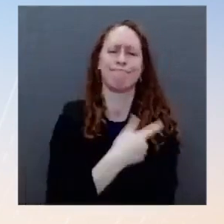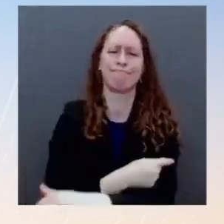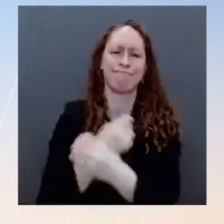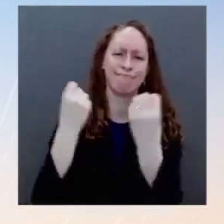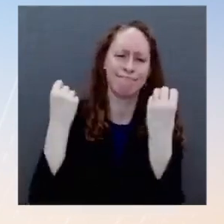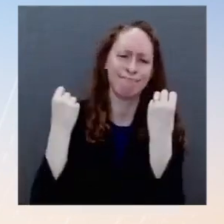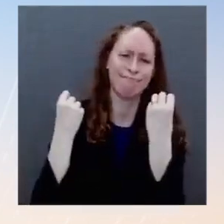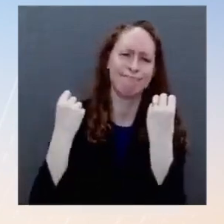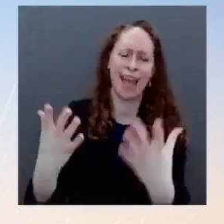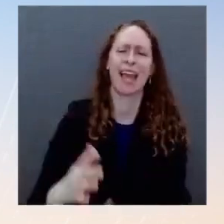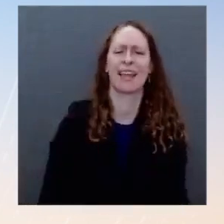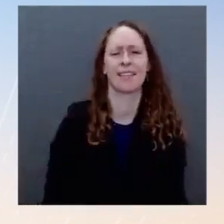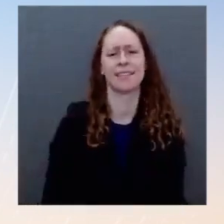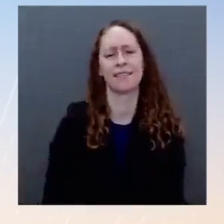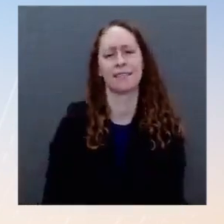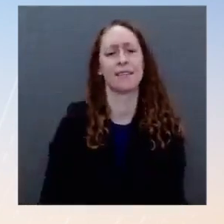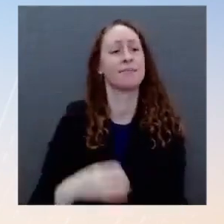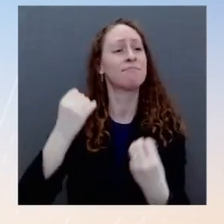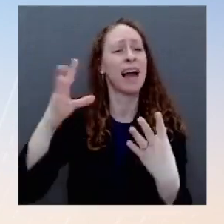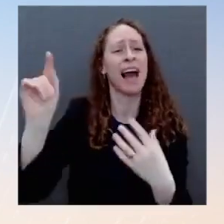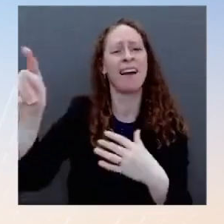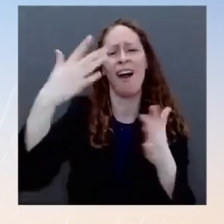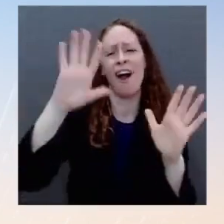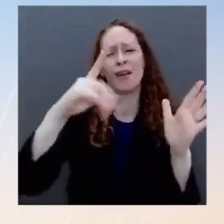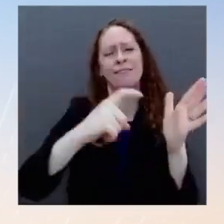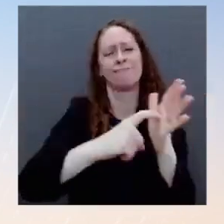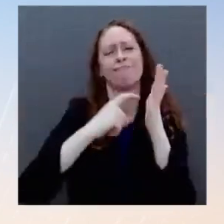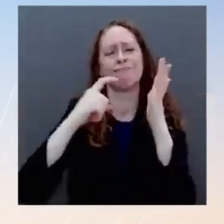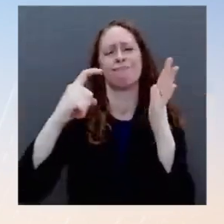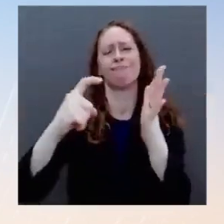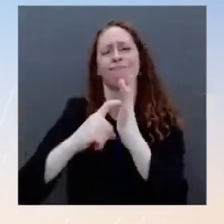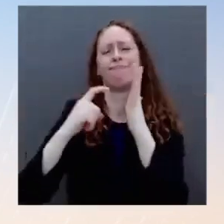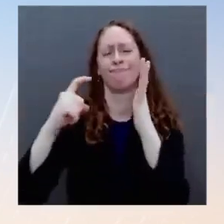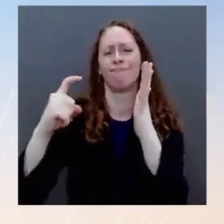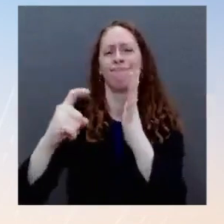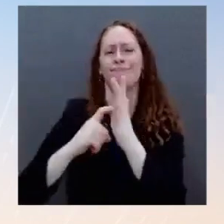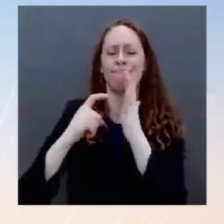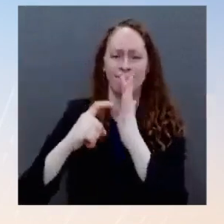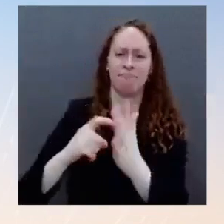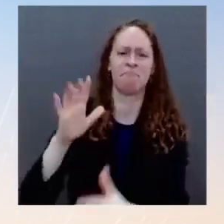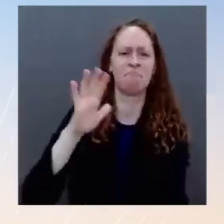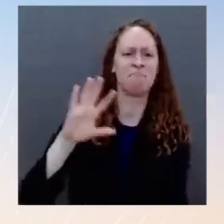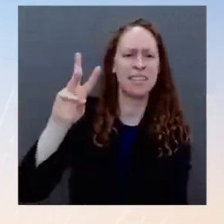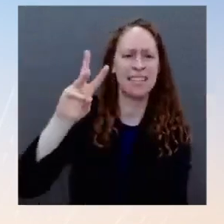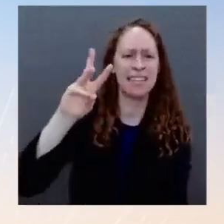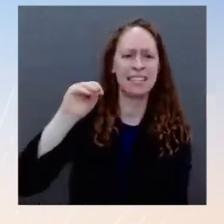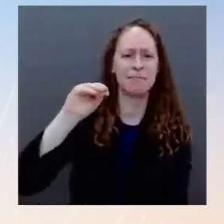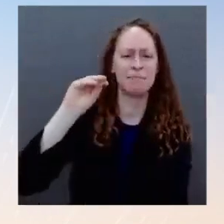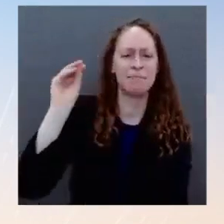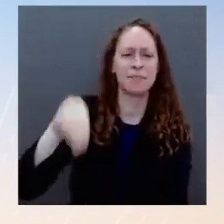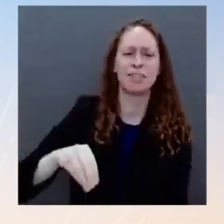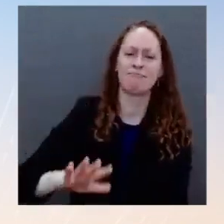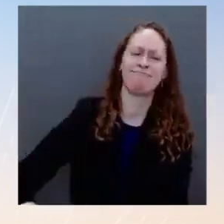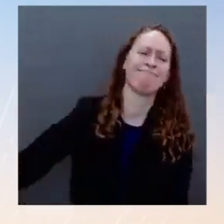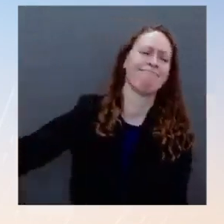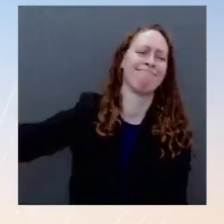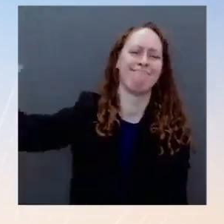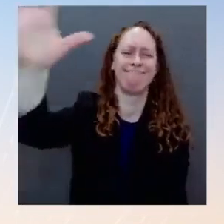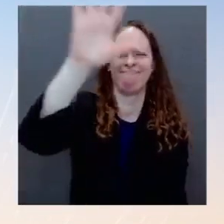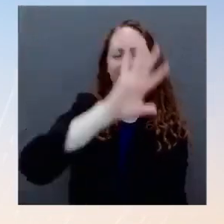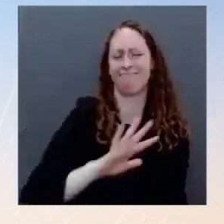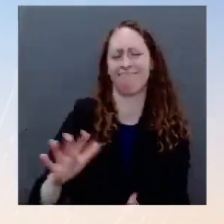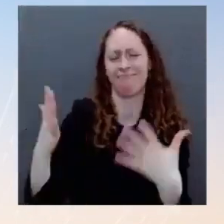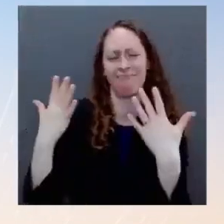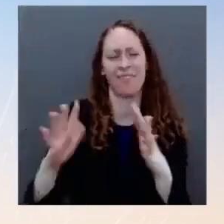had risen to nearly 60 percent of employers requiring or planning to require vaccines. And since the administration